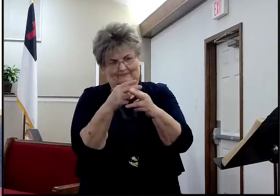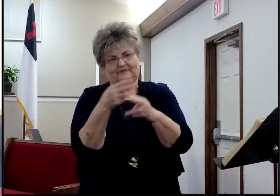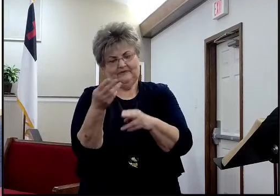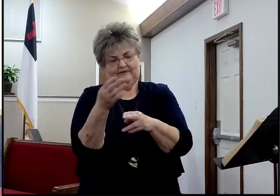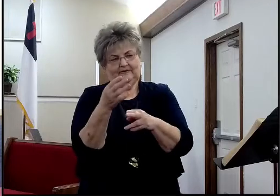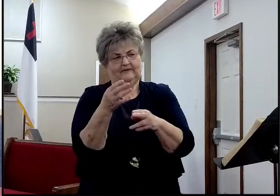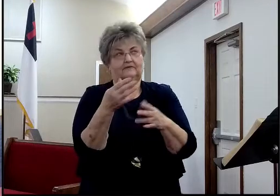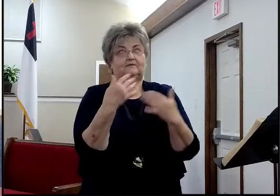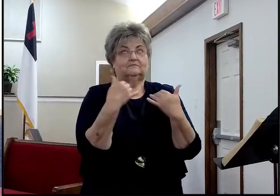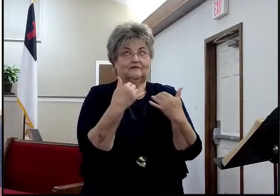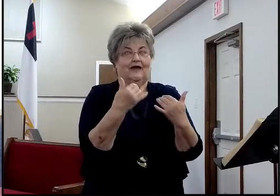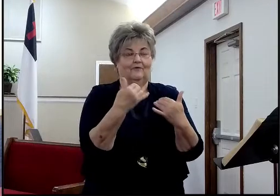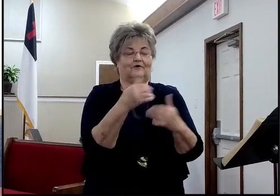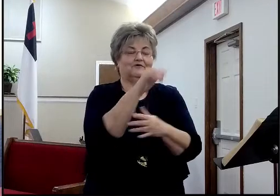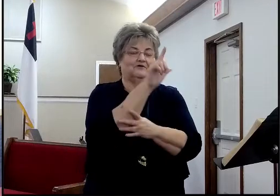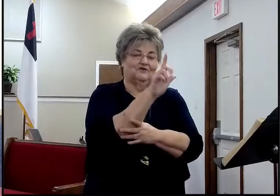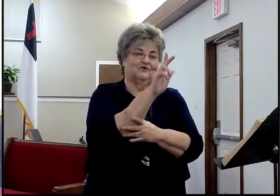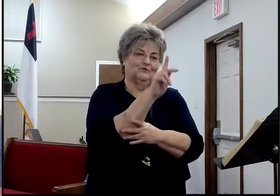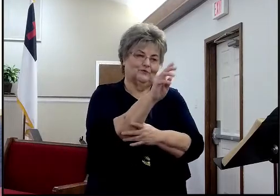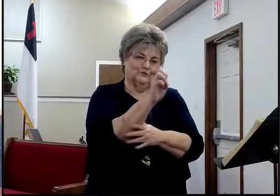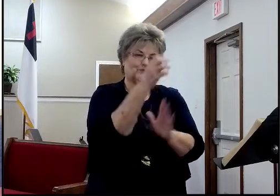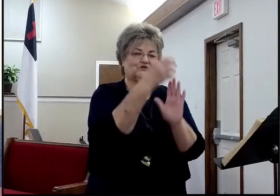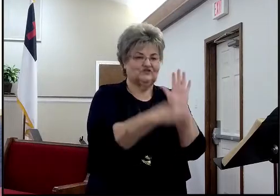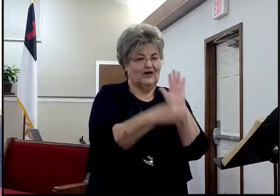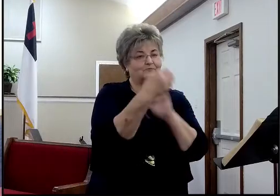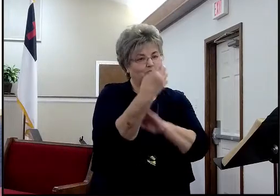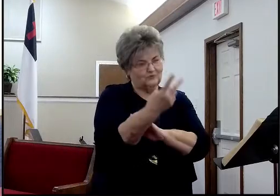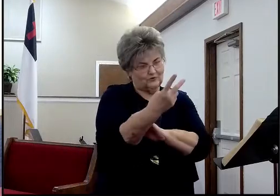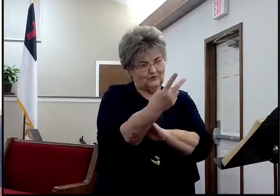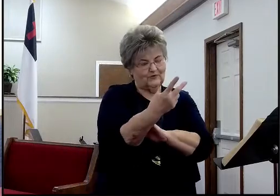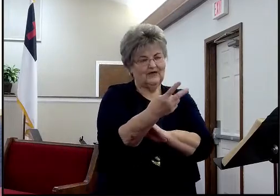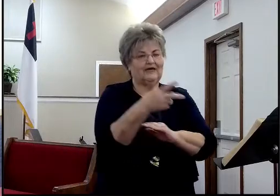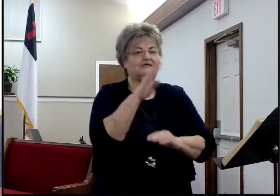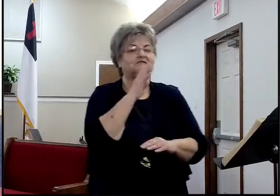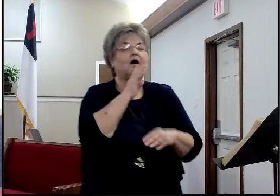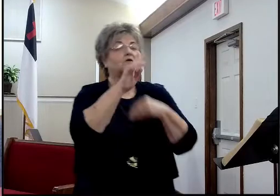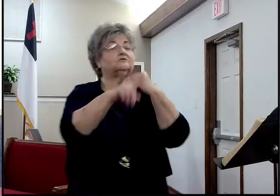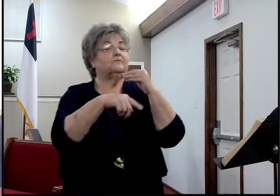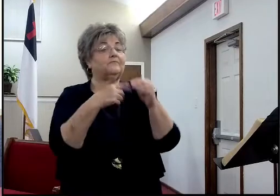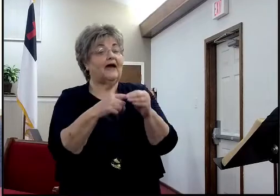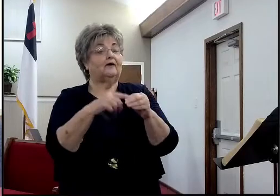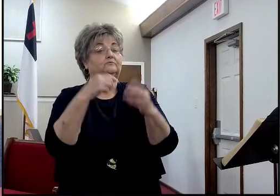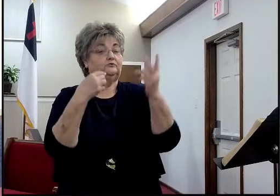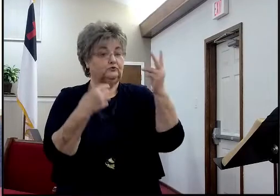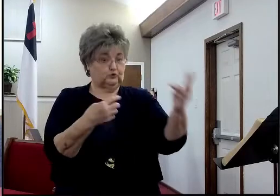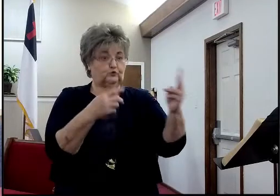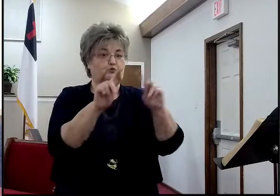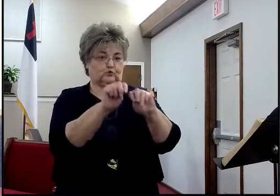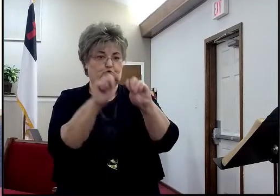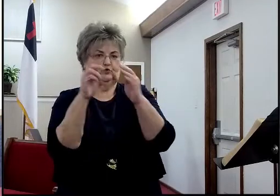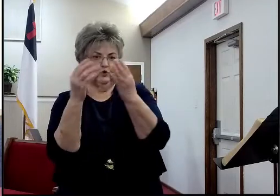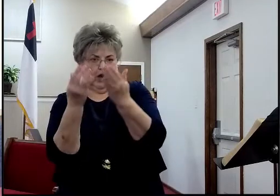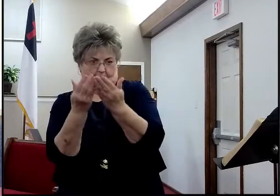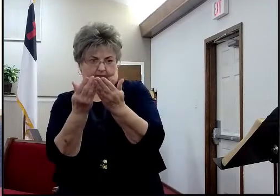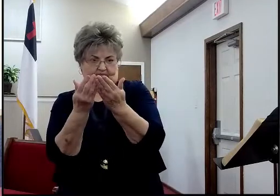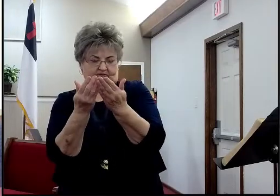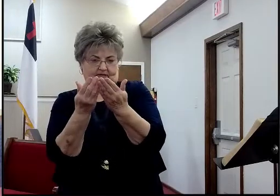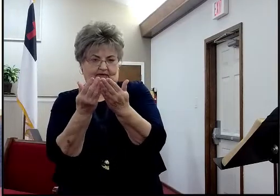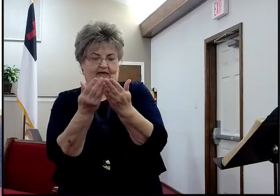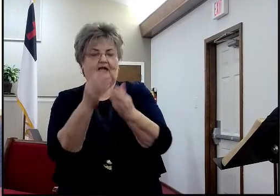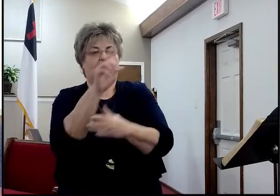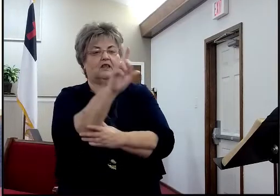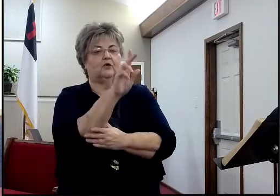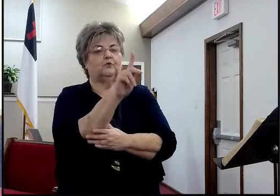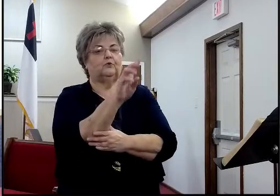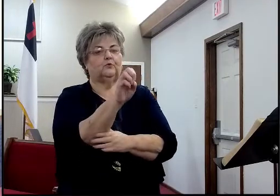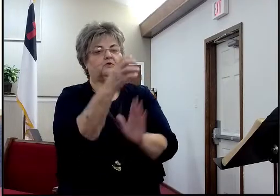let's move on, to Luke chapter number two, so we find references, to these tribes here, those two tribes there, let's go to Luke chapter number two, and you'll